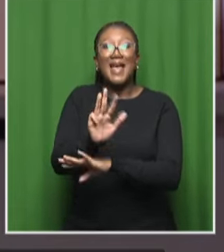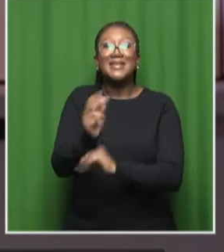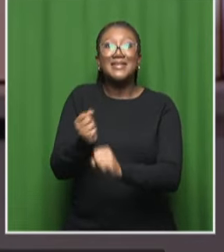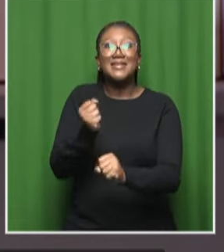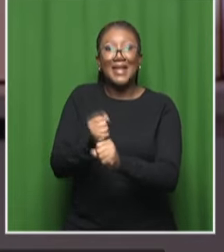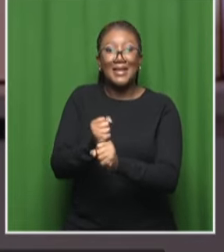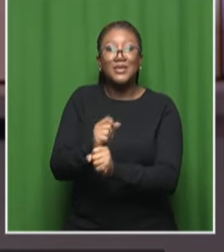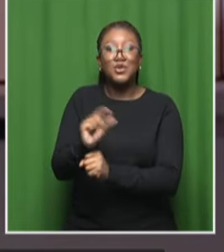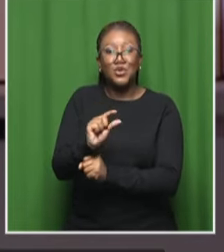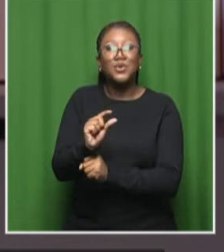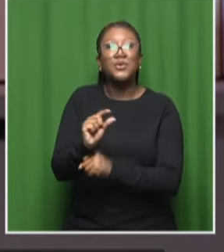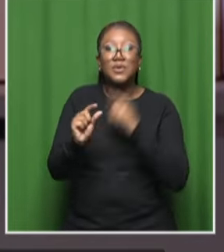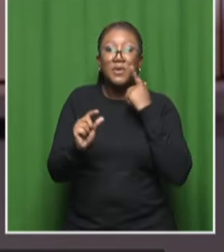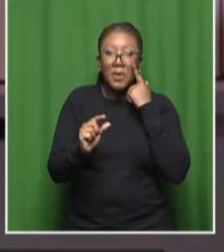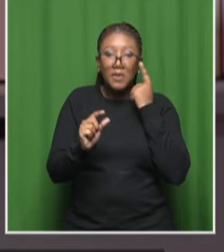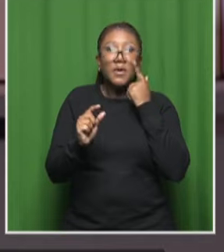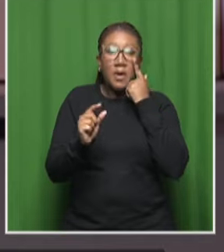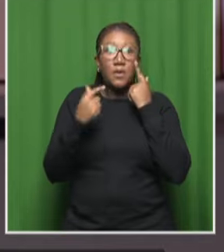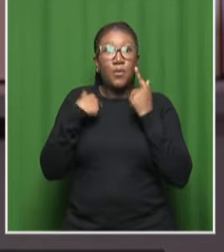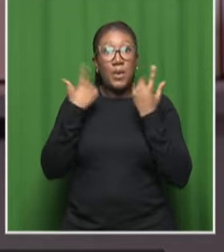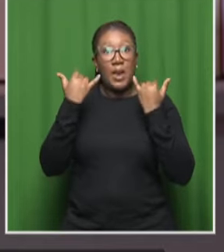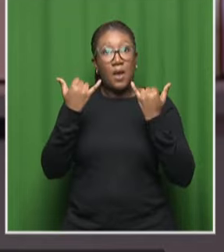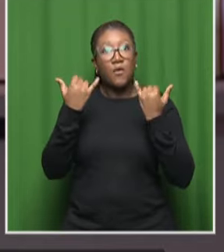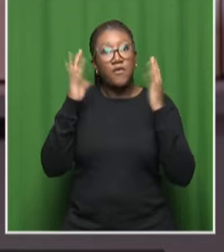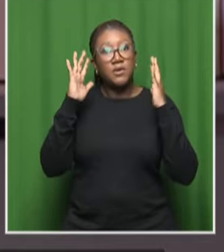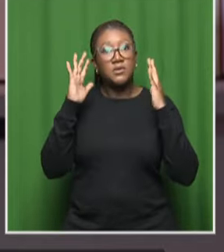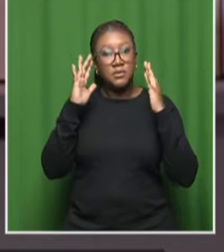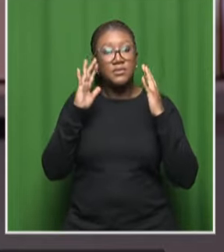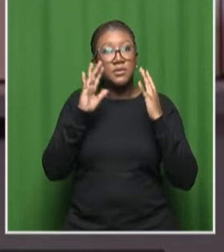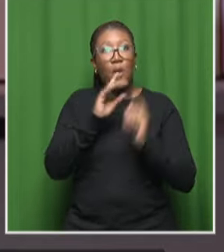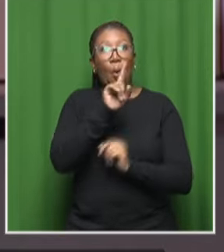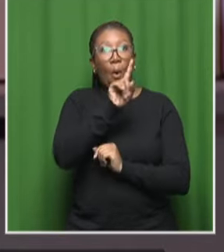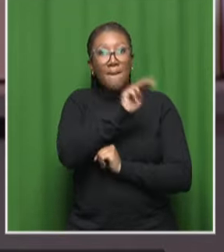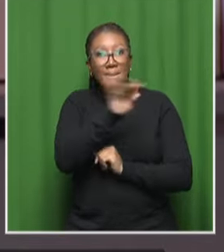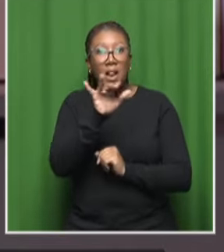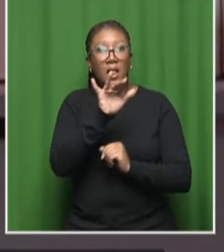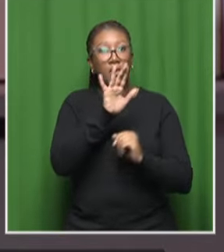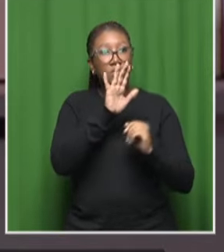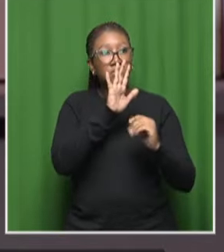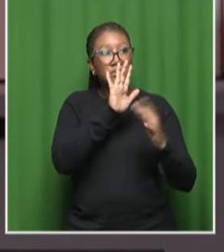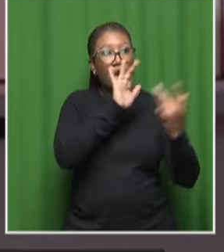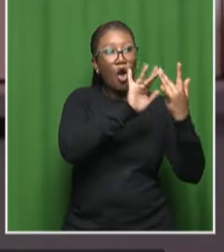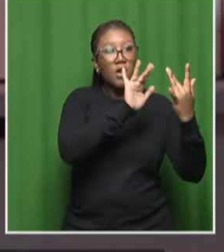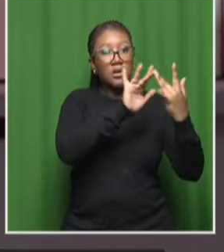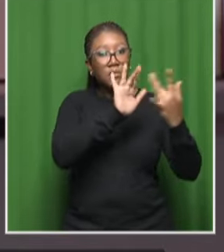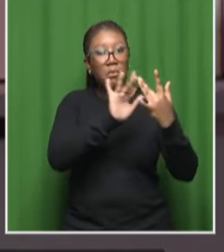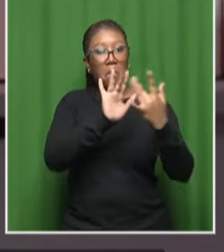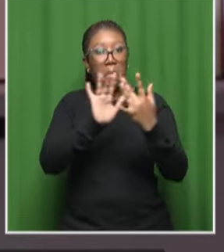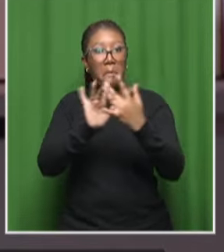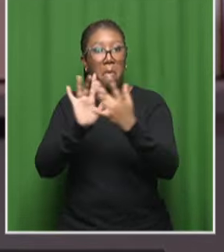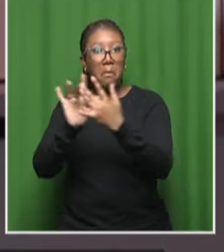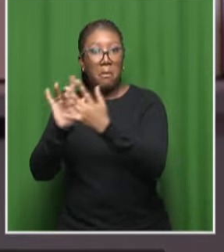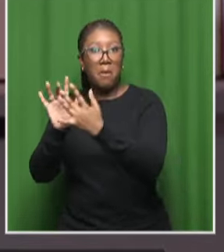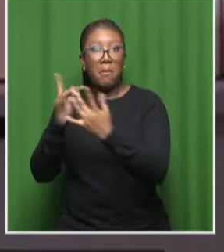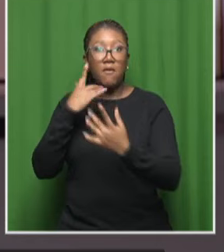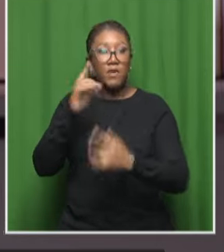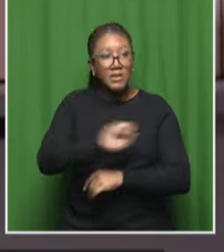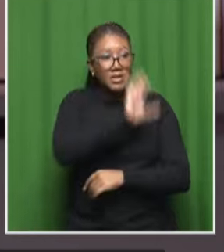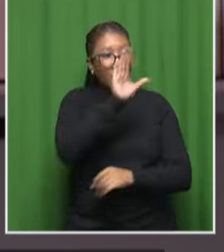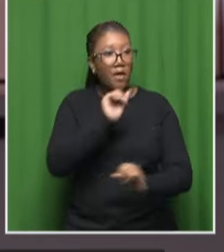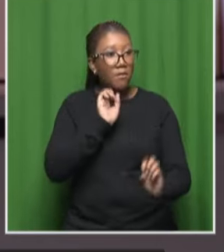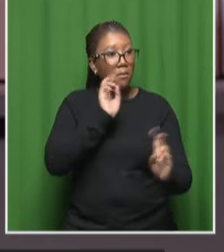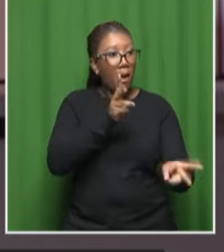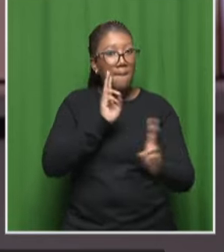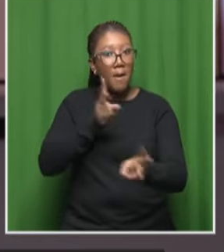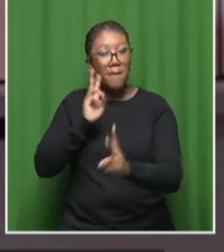will have reached our millionth outreach person so so what we do we go out throughout the entire country speaking to men